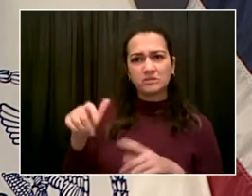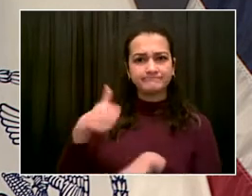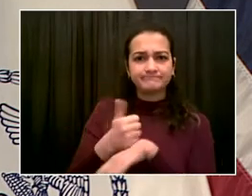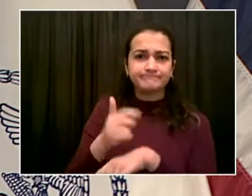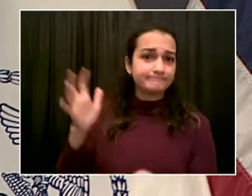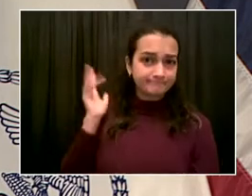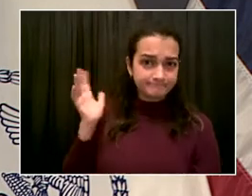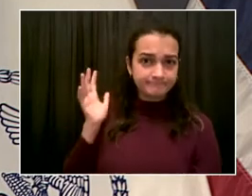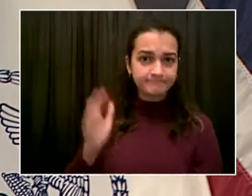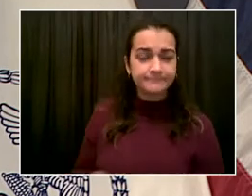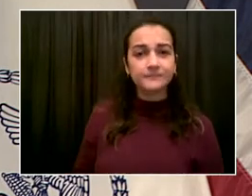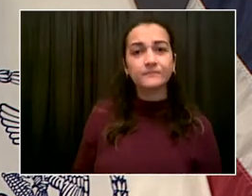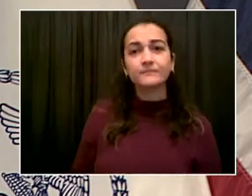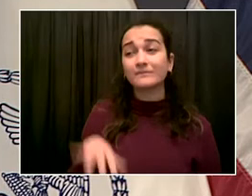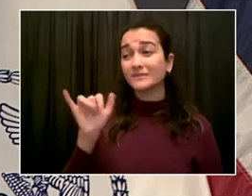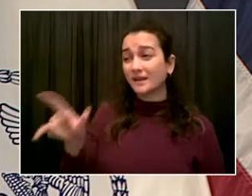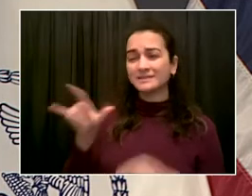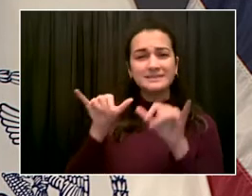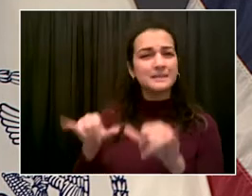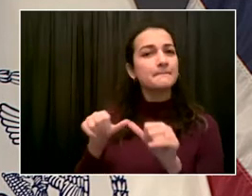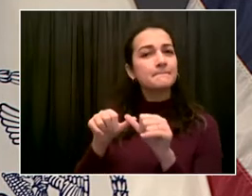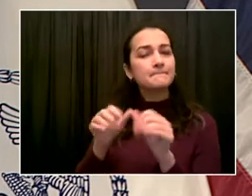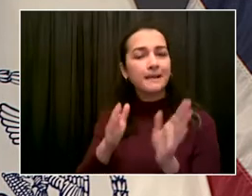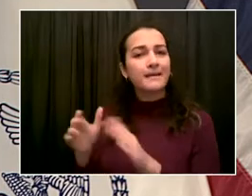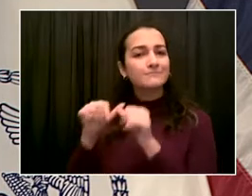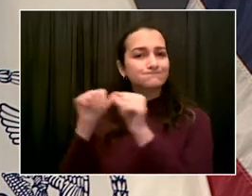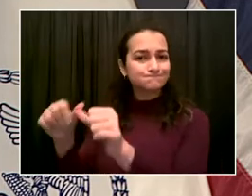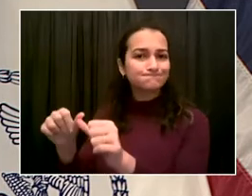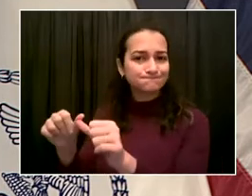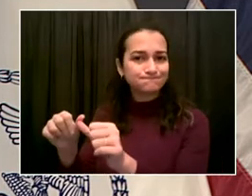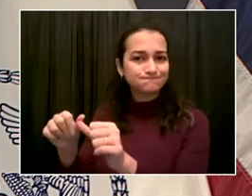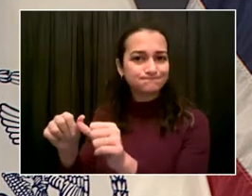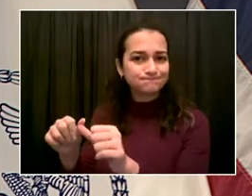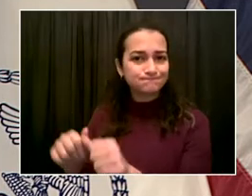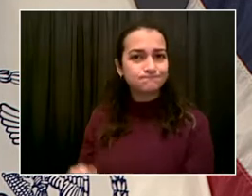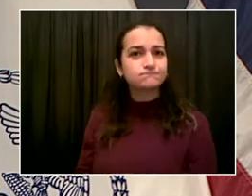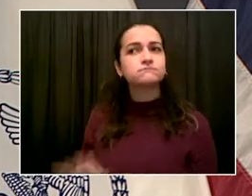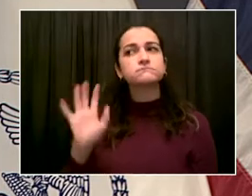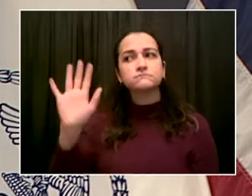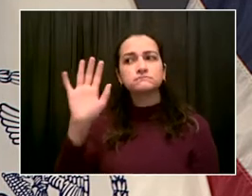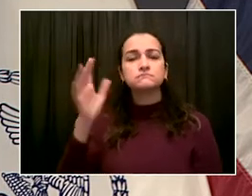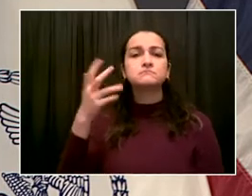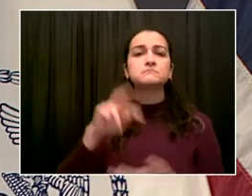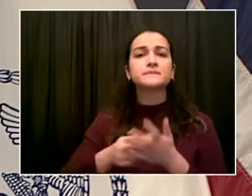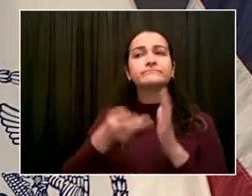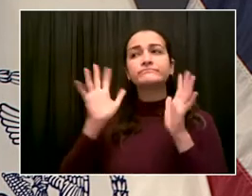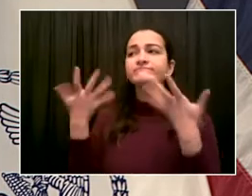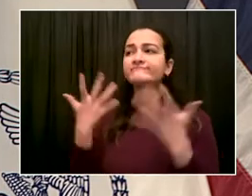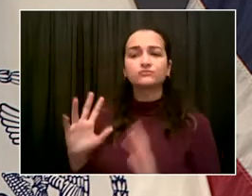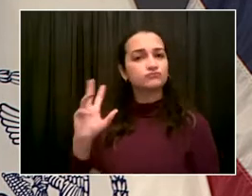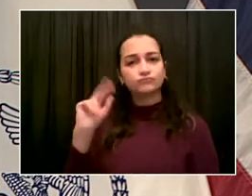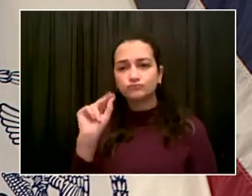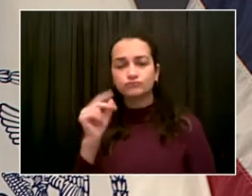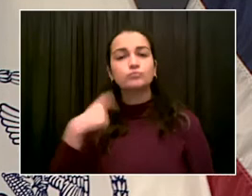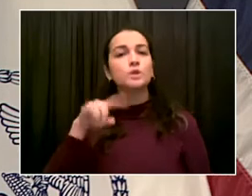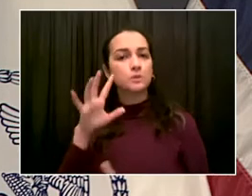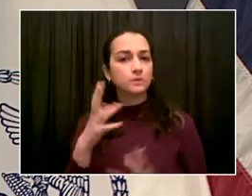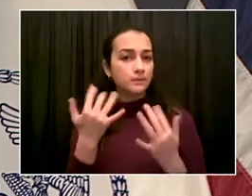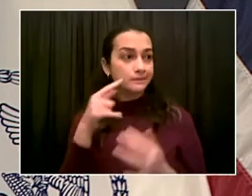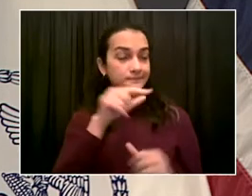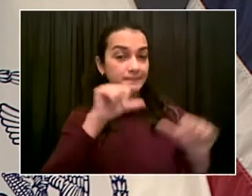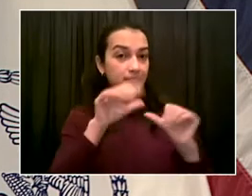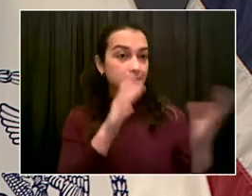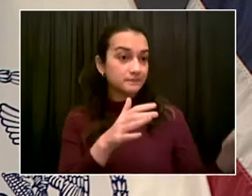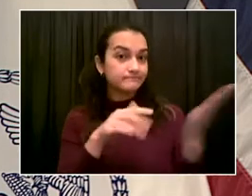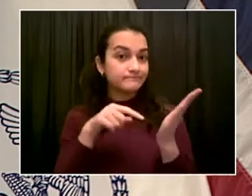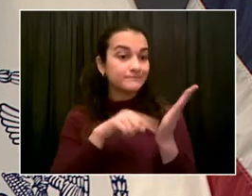are for now. We'll monitor that situation. If there's any updates, we're certainly going to give them. But the key thing I want to key in also on is how we're handling